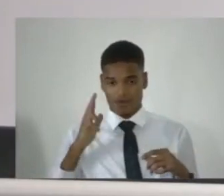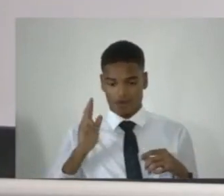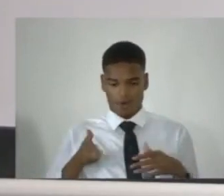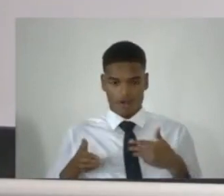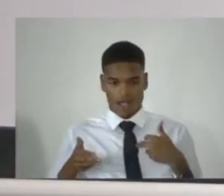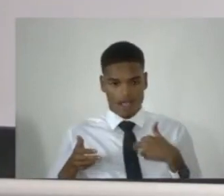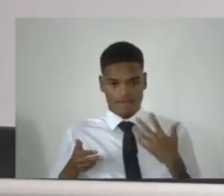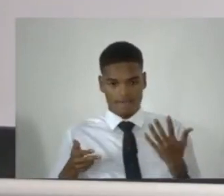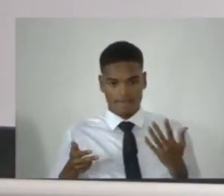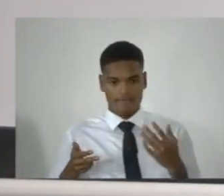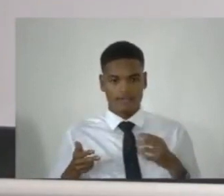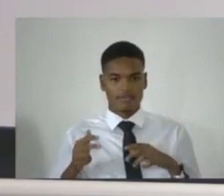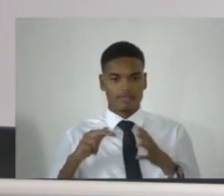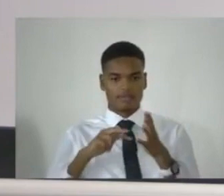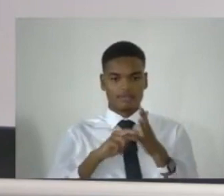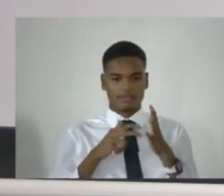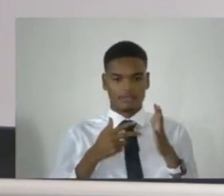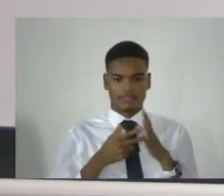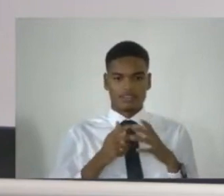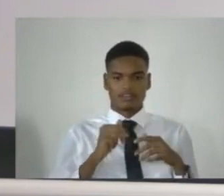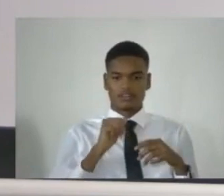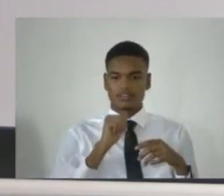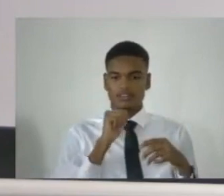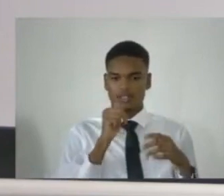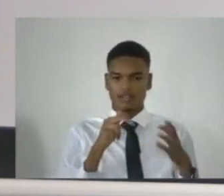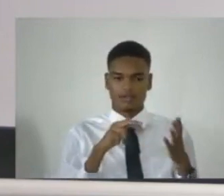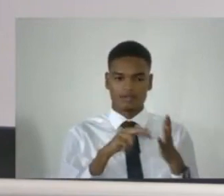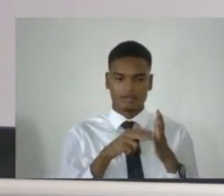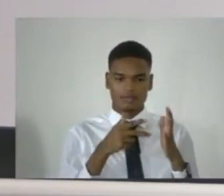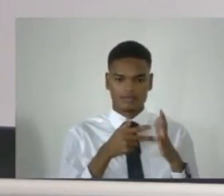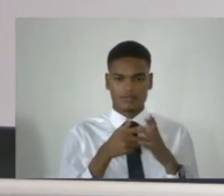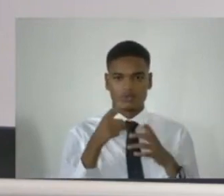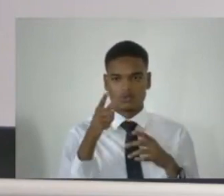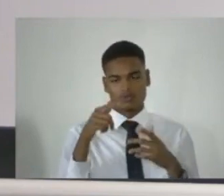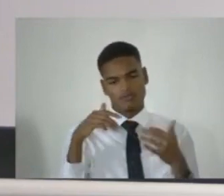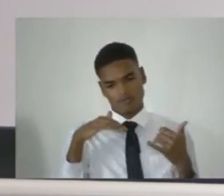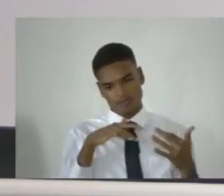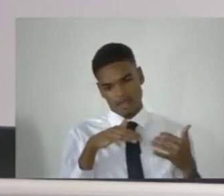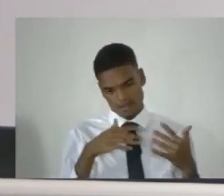simplicita, doesn't import necessarily any act of violence.